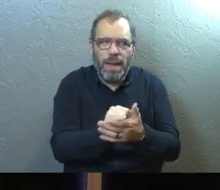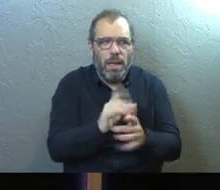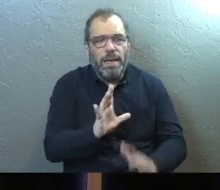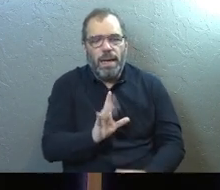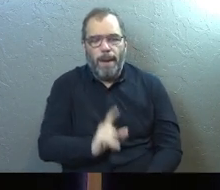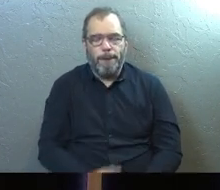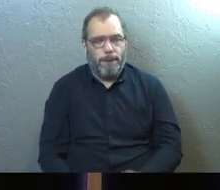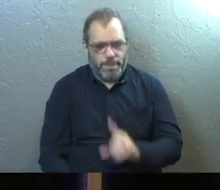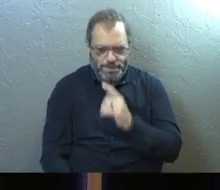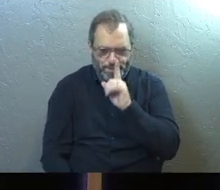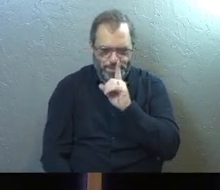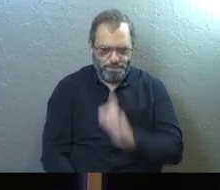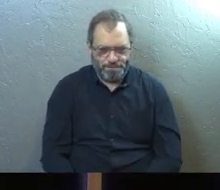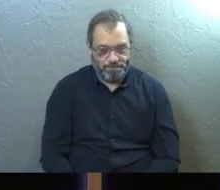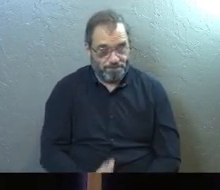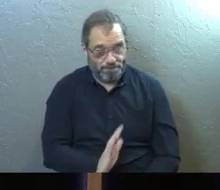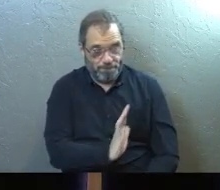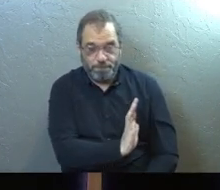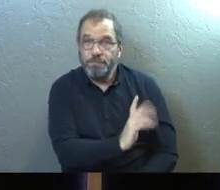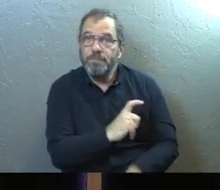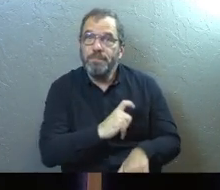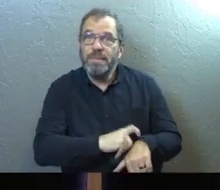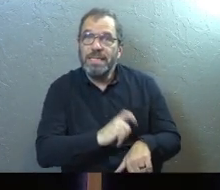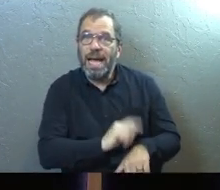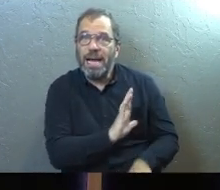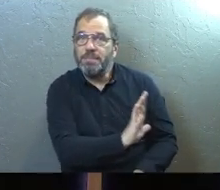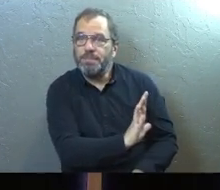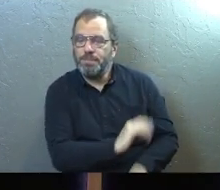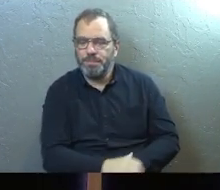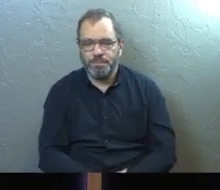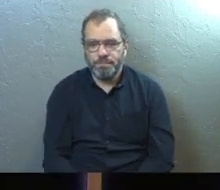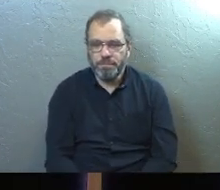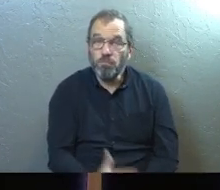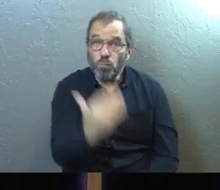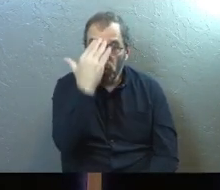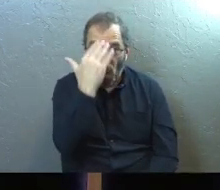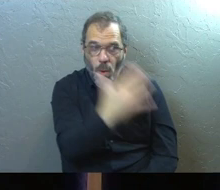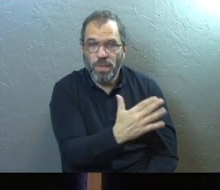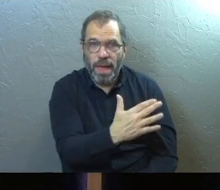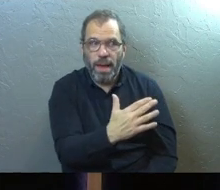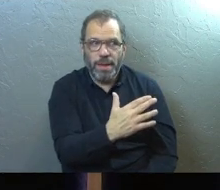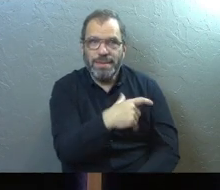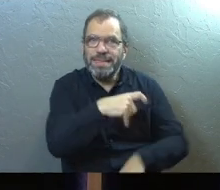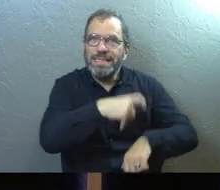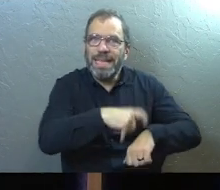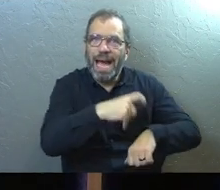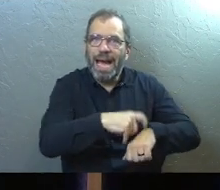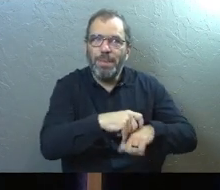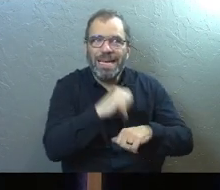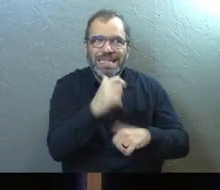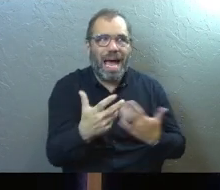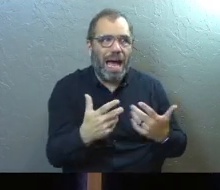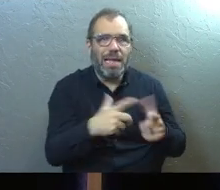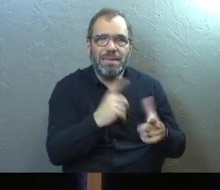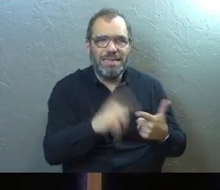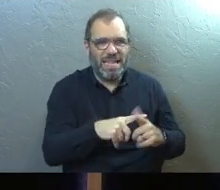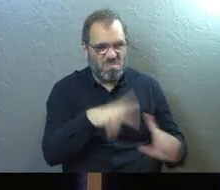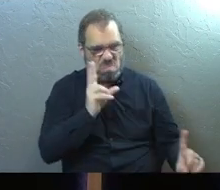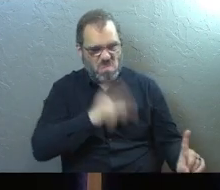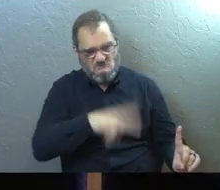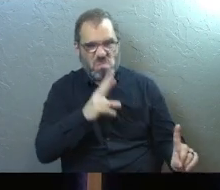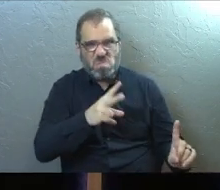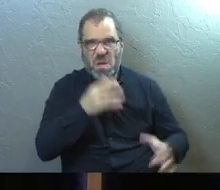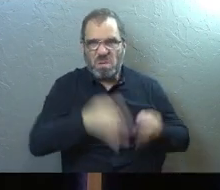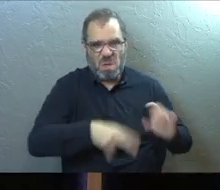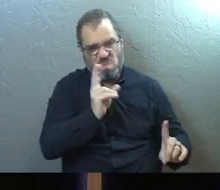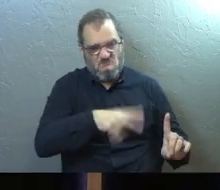quiet. Sometimes we need to give that person the benefit of the doubt and just know that they're in a space and not subtly judge them for